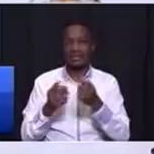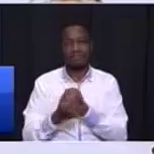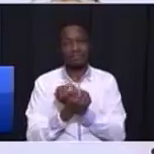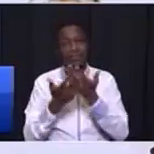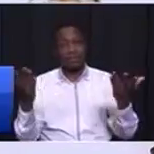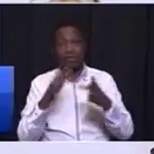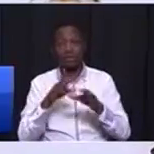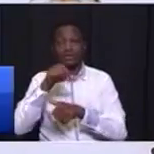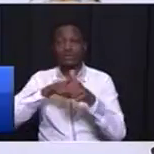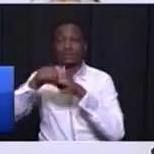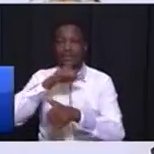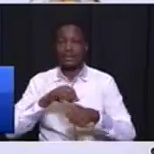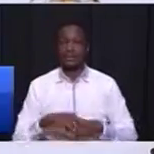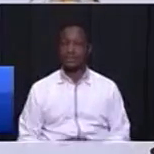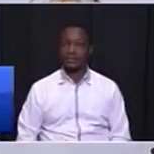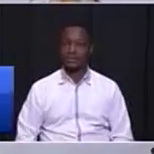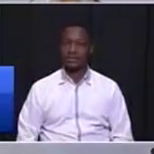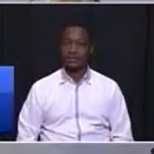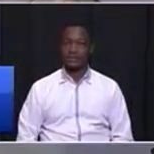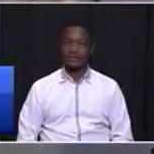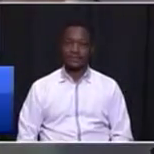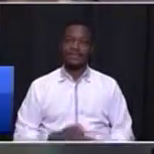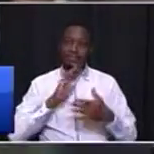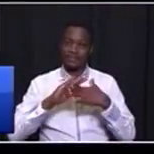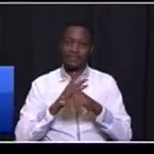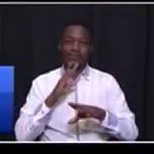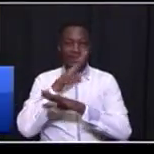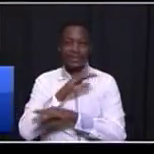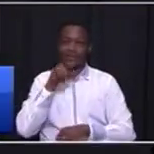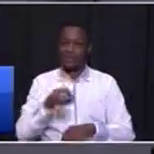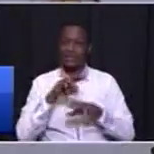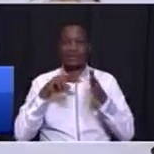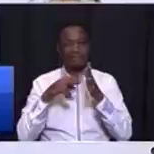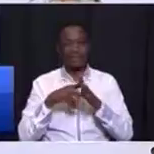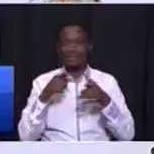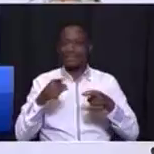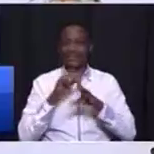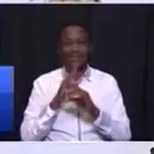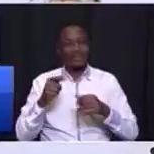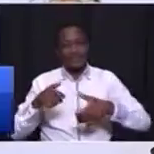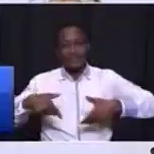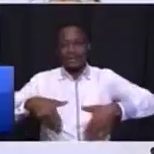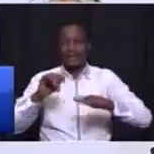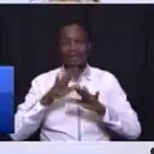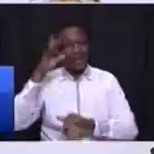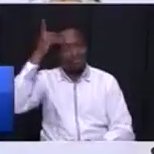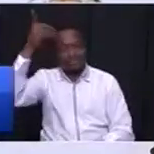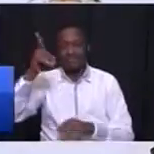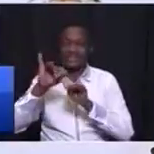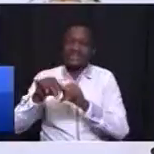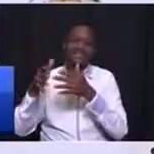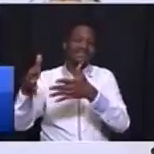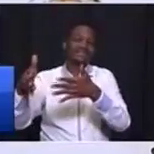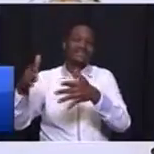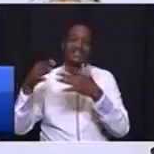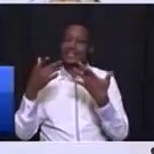society. because without that these plans will just be a pipe dream. They will be sitting there, there will